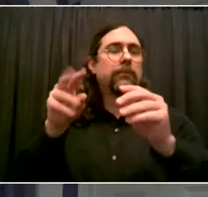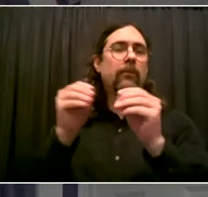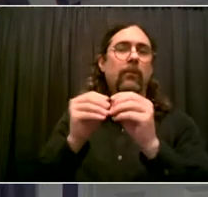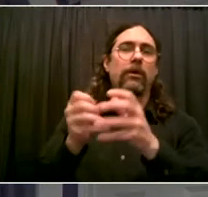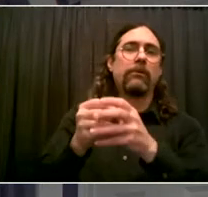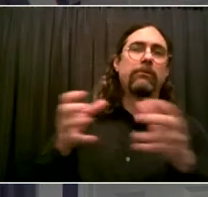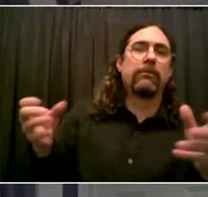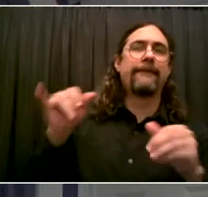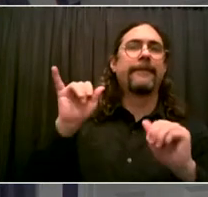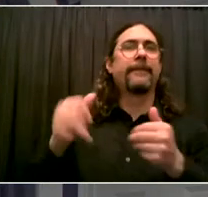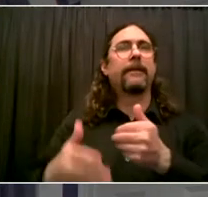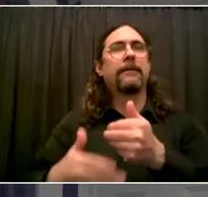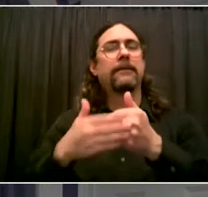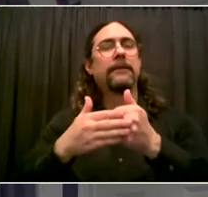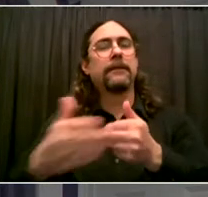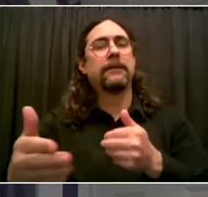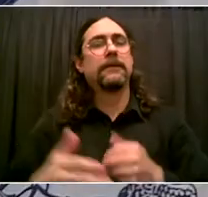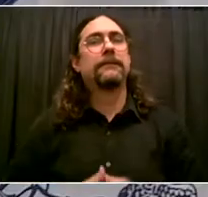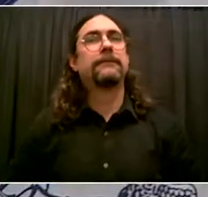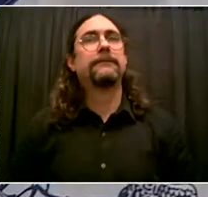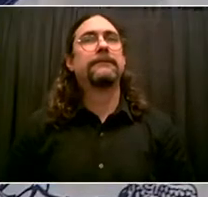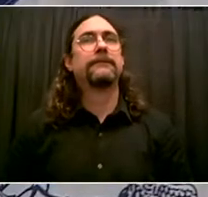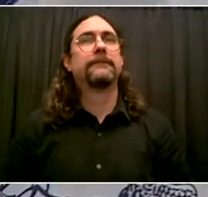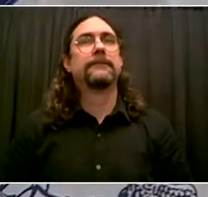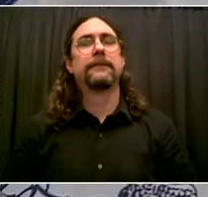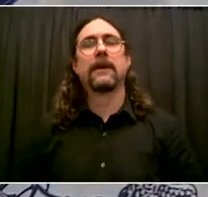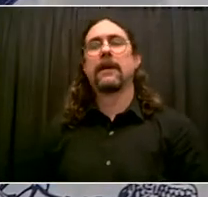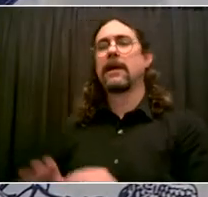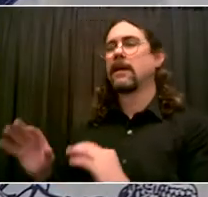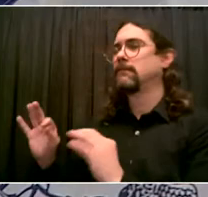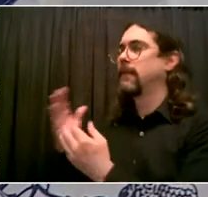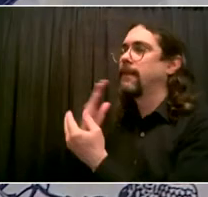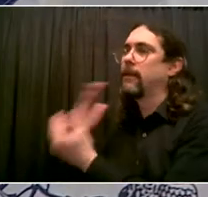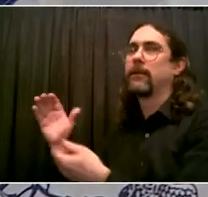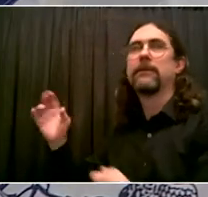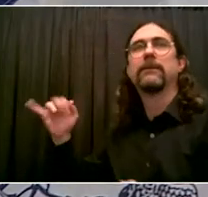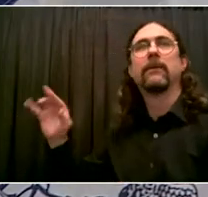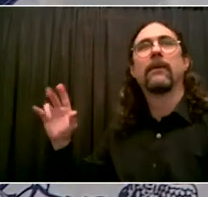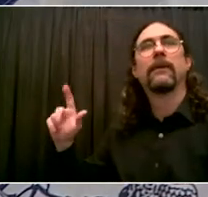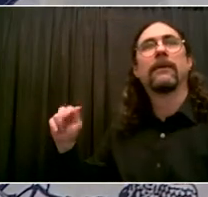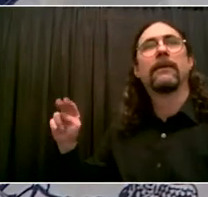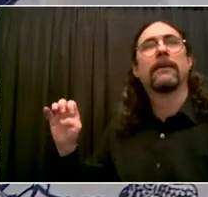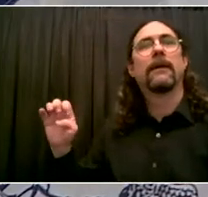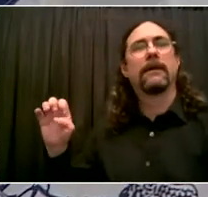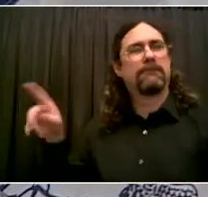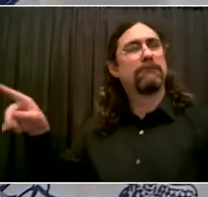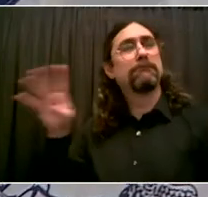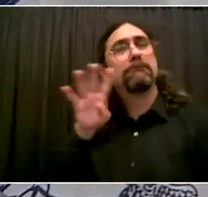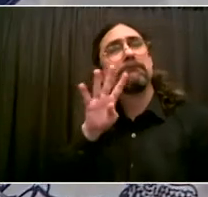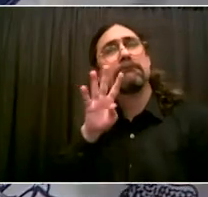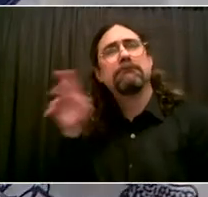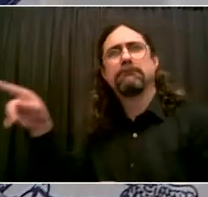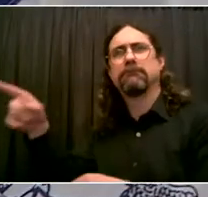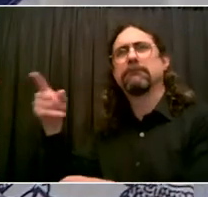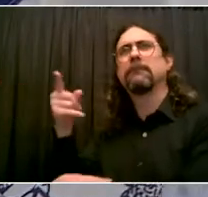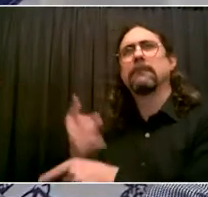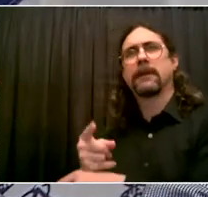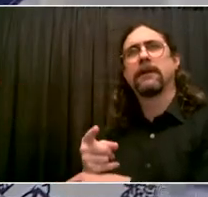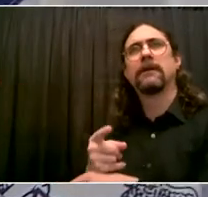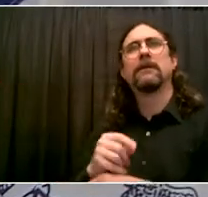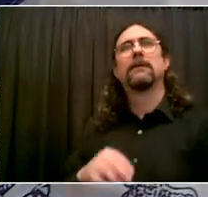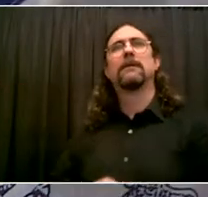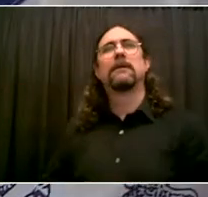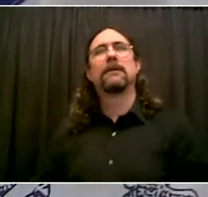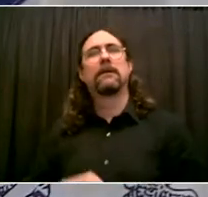overcome stigma, this is something that you have led the way on, starting a very different conversation years ago in this city that brought the